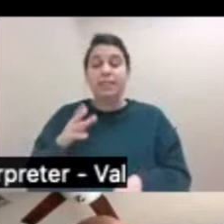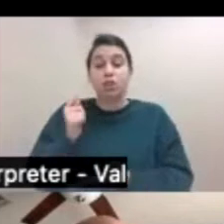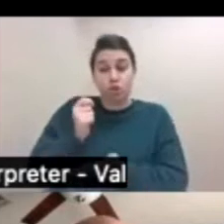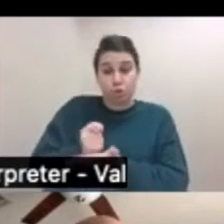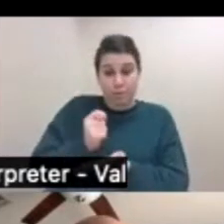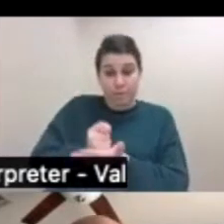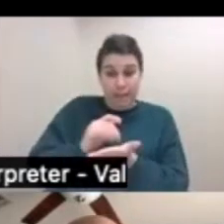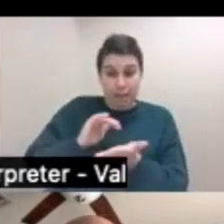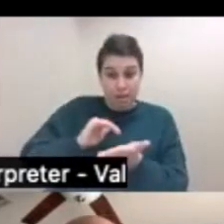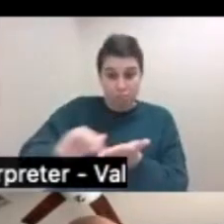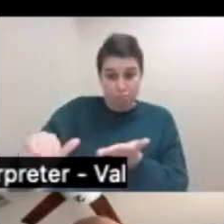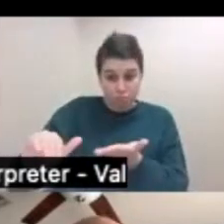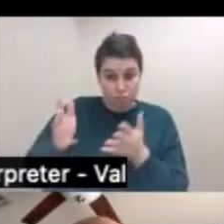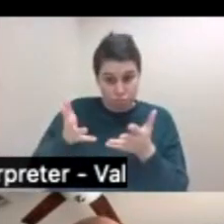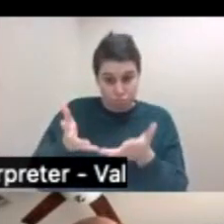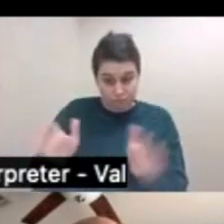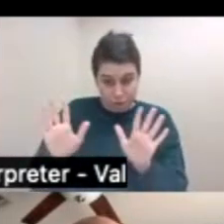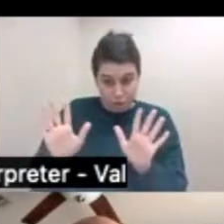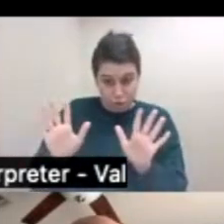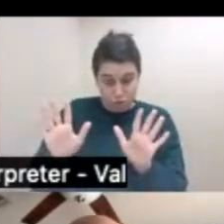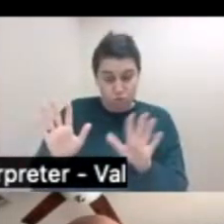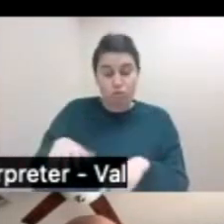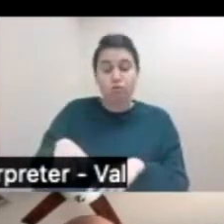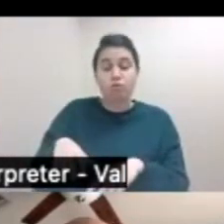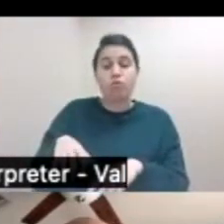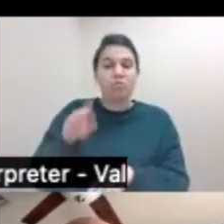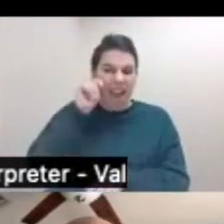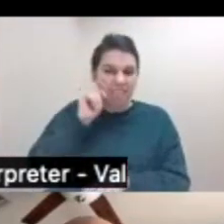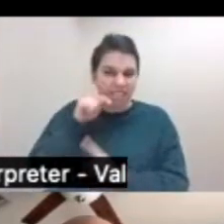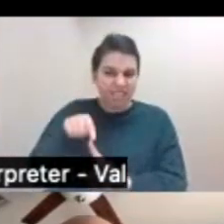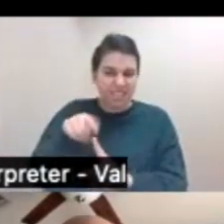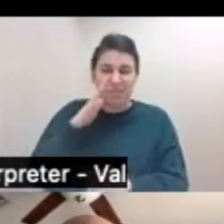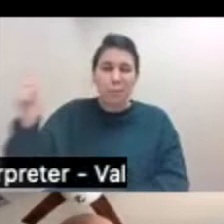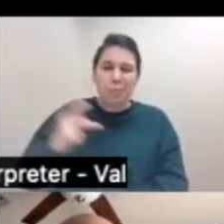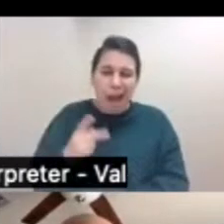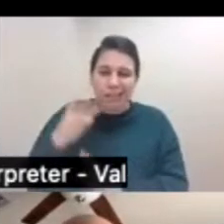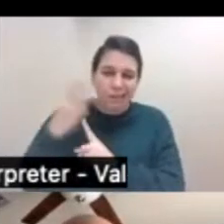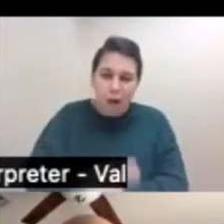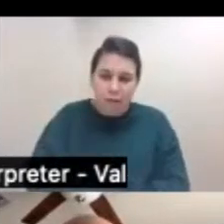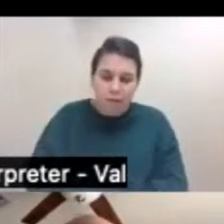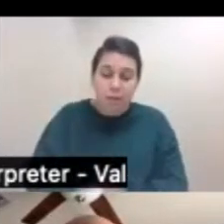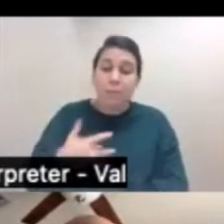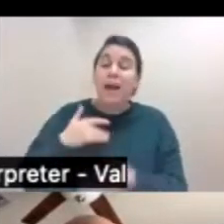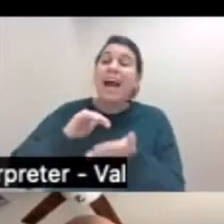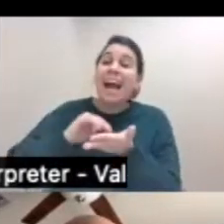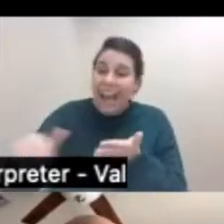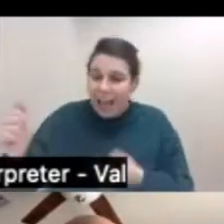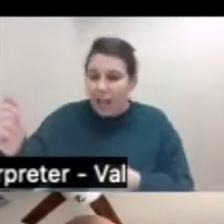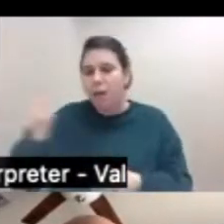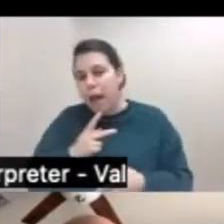after individual treatment as adolescents. And we would have them back within six months. And that's when I realized that